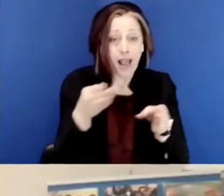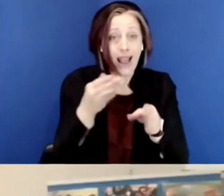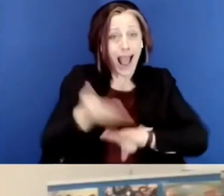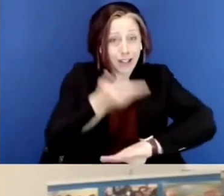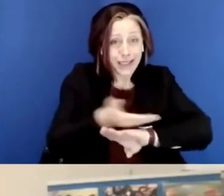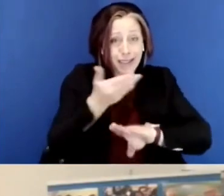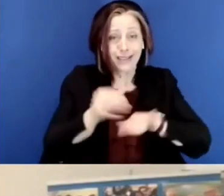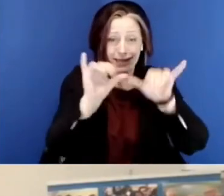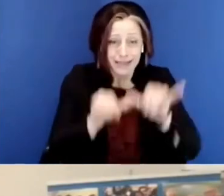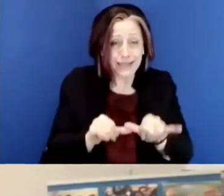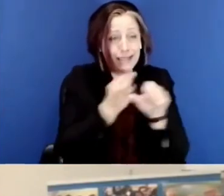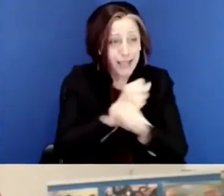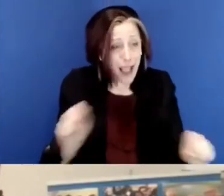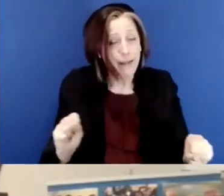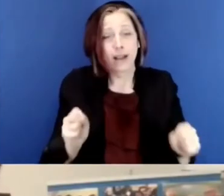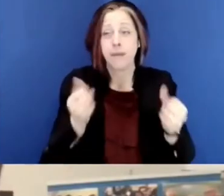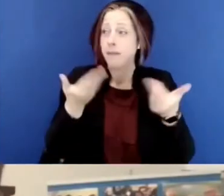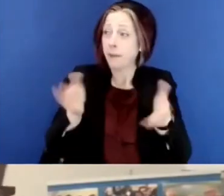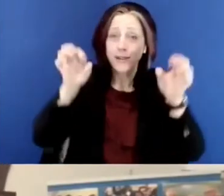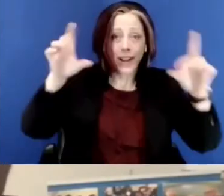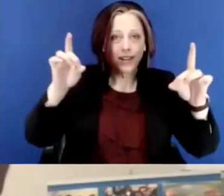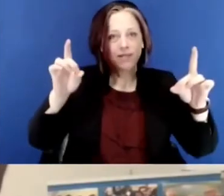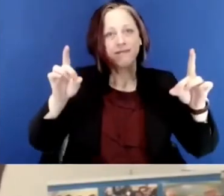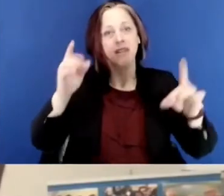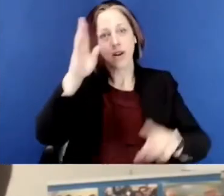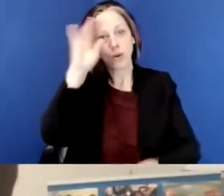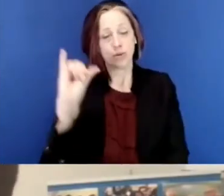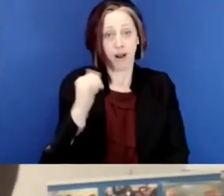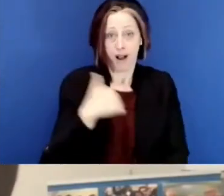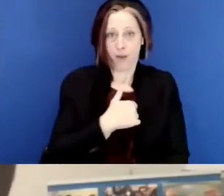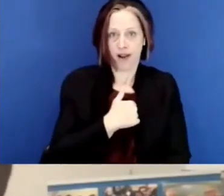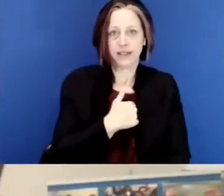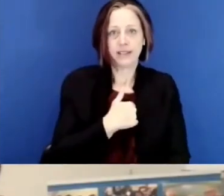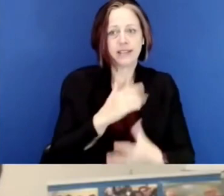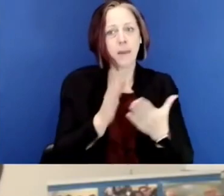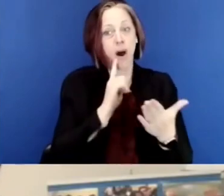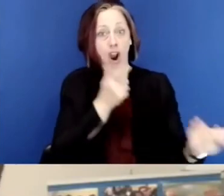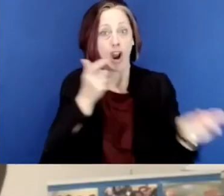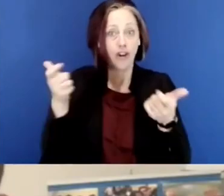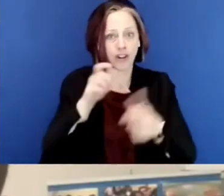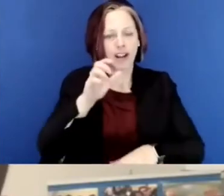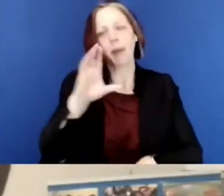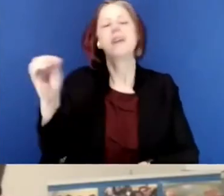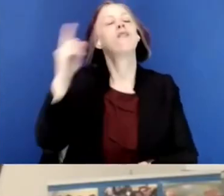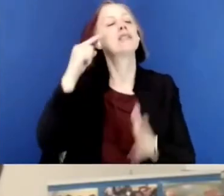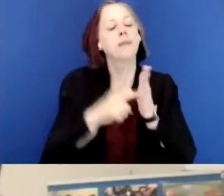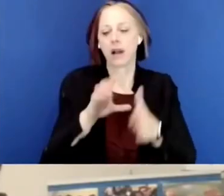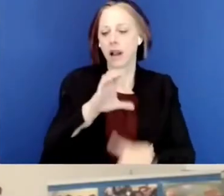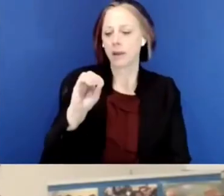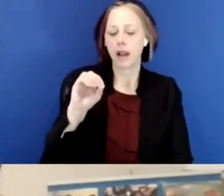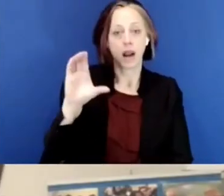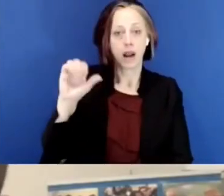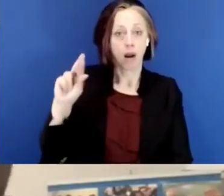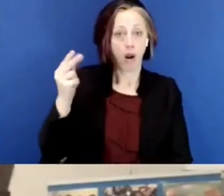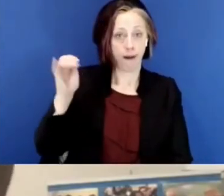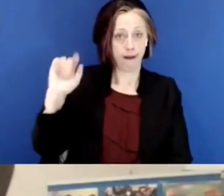uh, road safety engineering, public education enforcement. And I know for us, like some of our largest players,